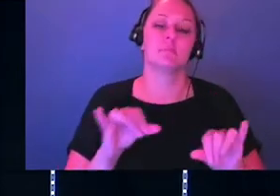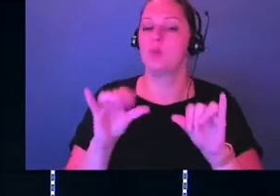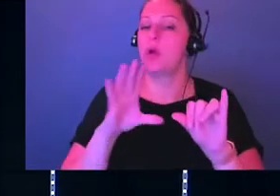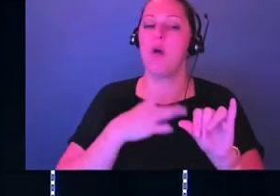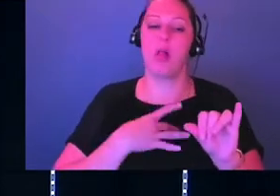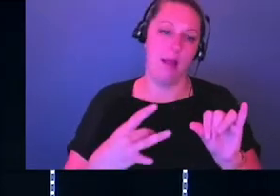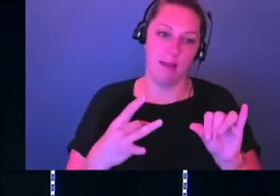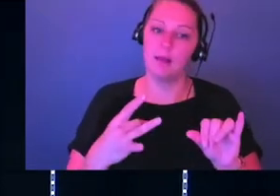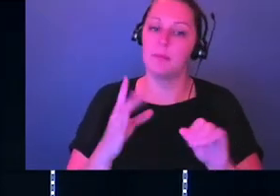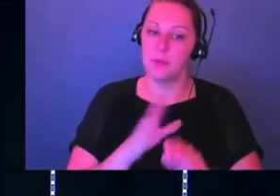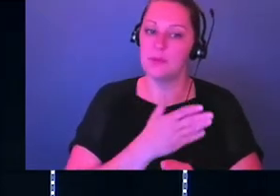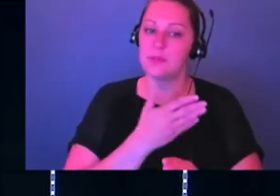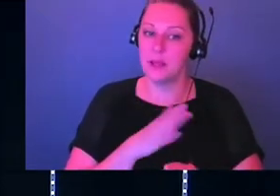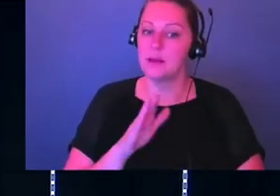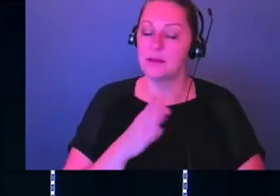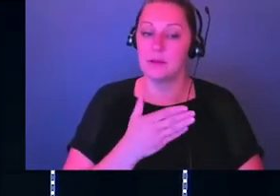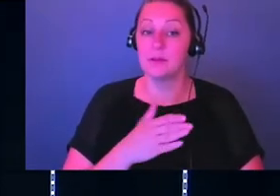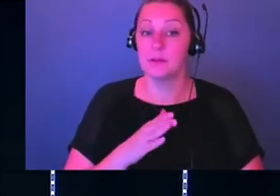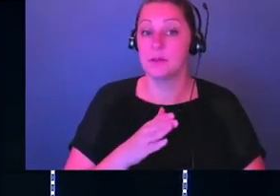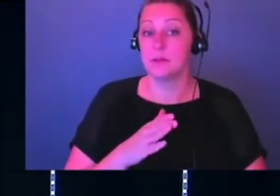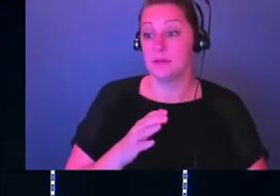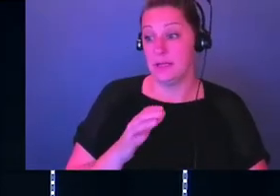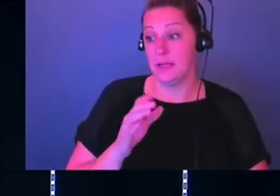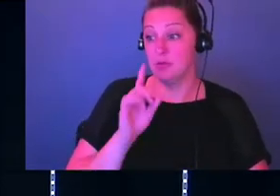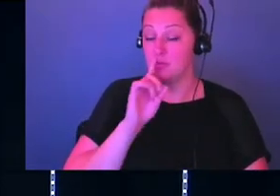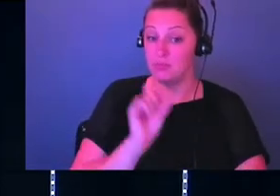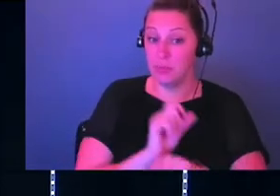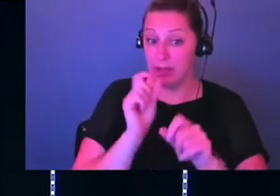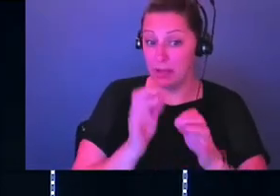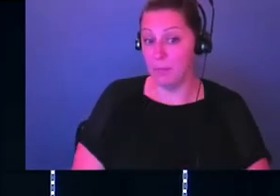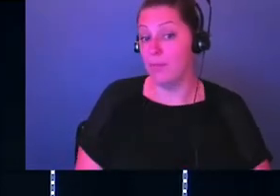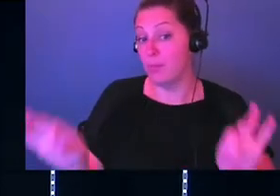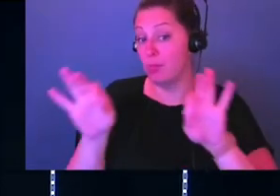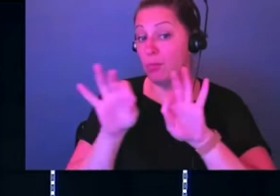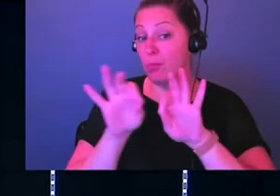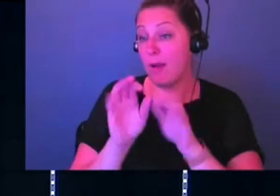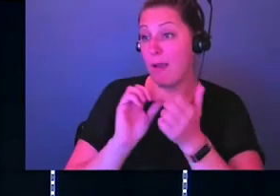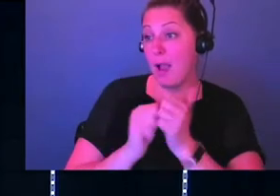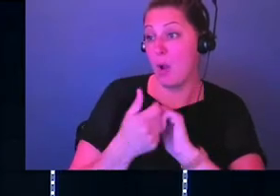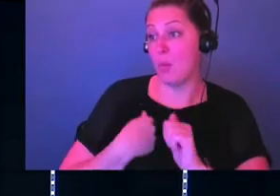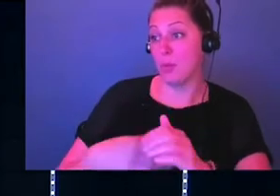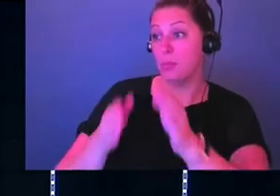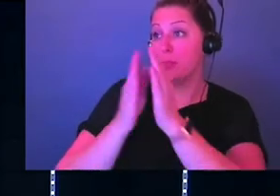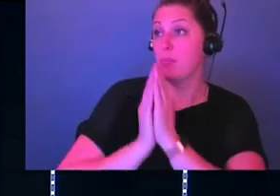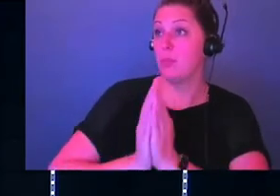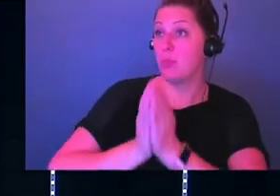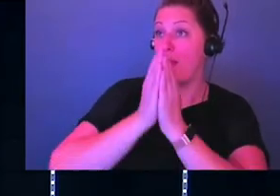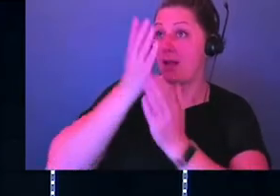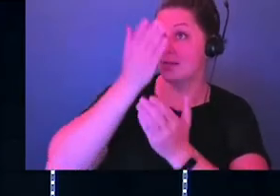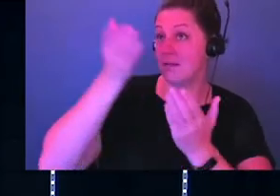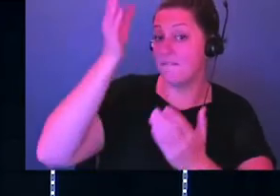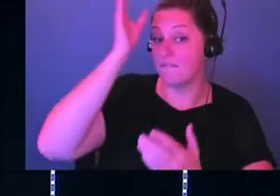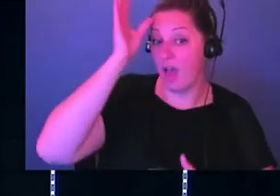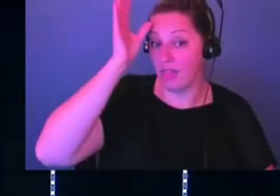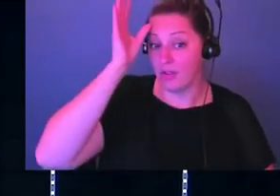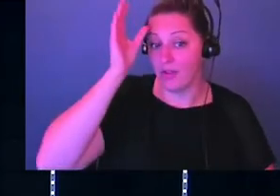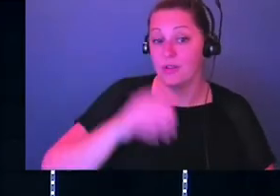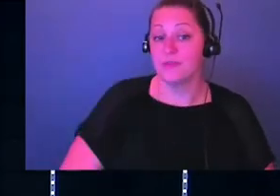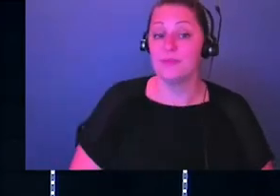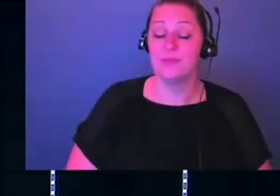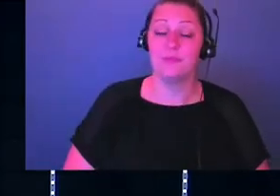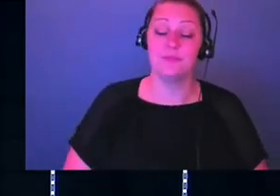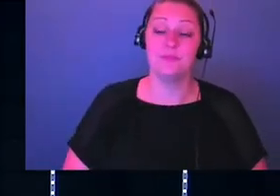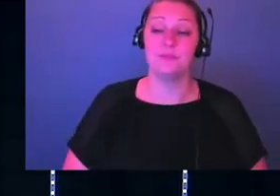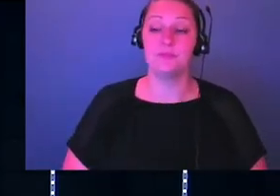deal. And music, like we just read, is a big deal when it comes to how we praise our Heavenly Father. It's a big deal. And so